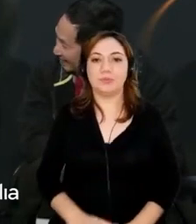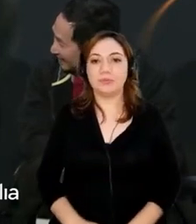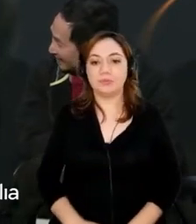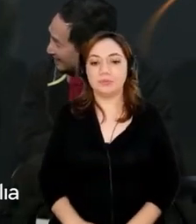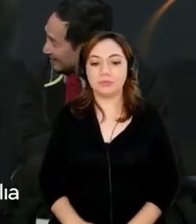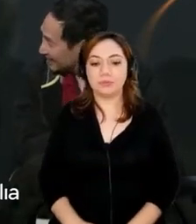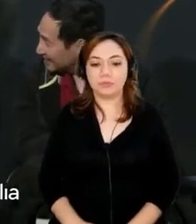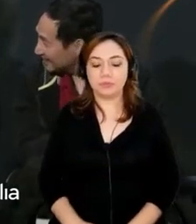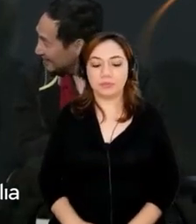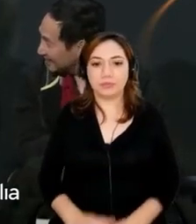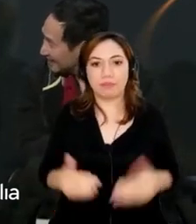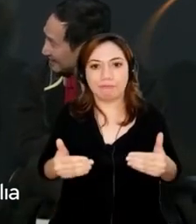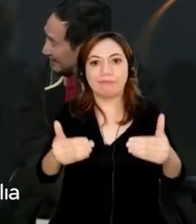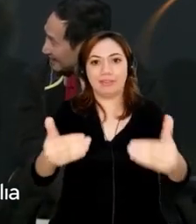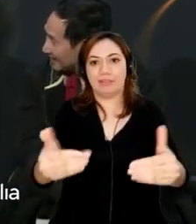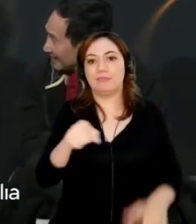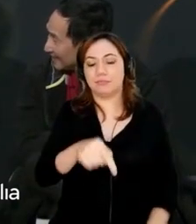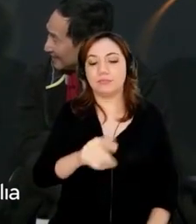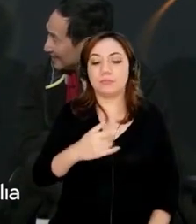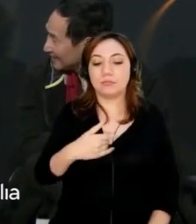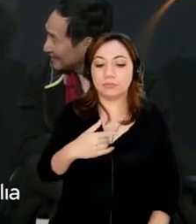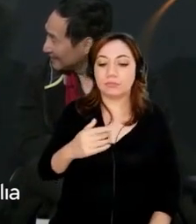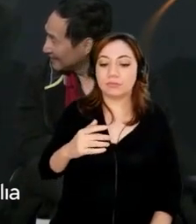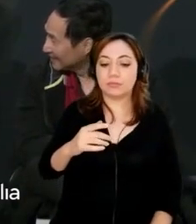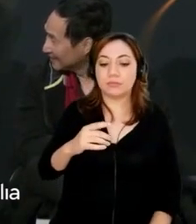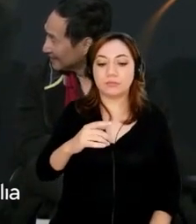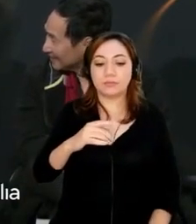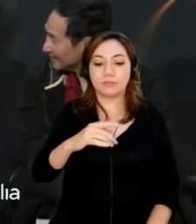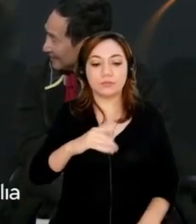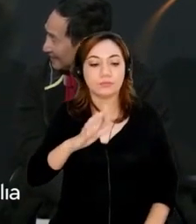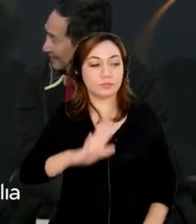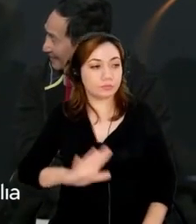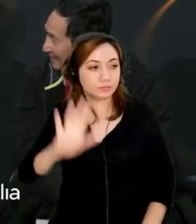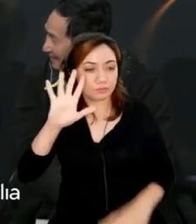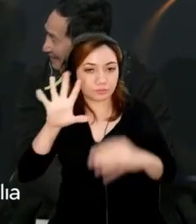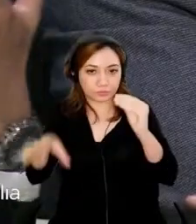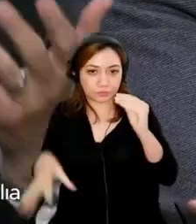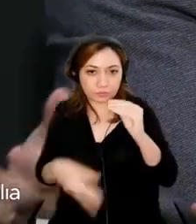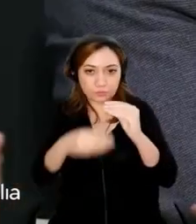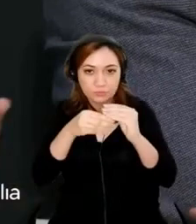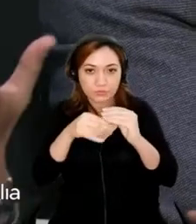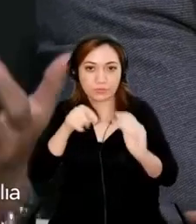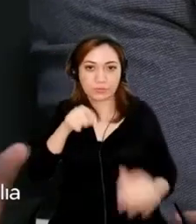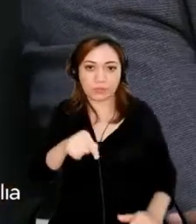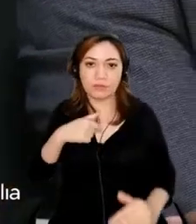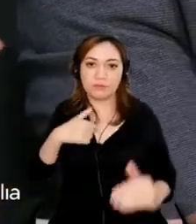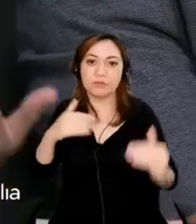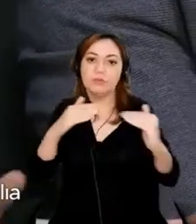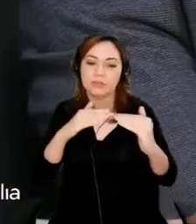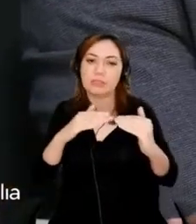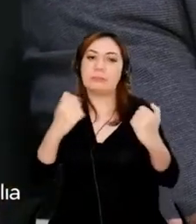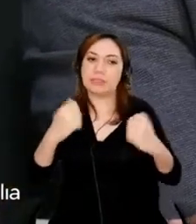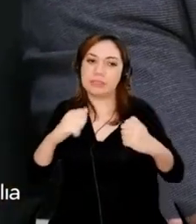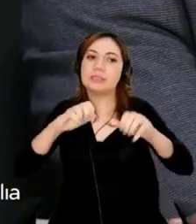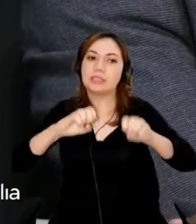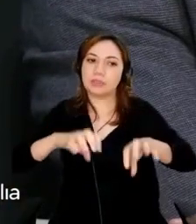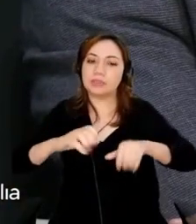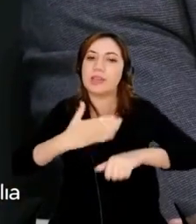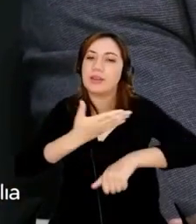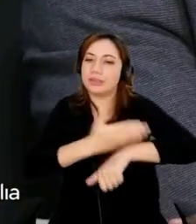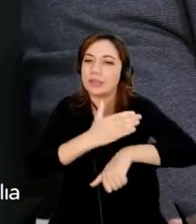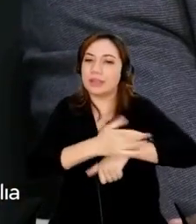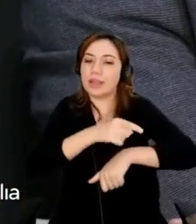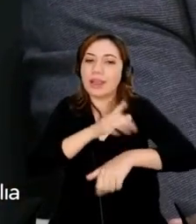Yeah, so something that I would add, I agree, education of, you know, and training people and helping them understand, you know,